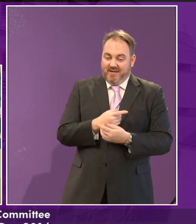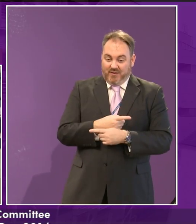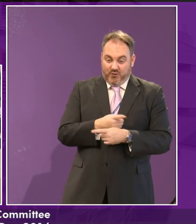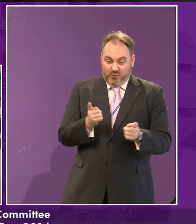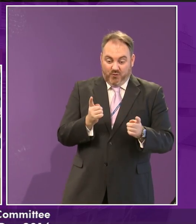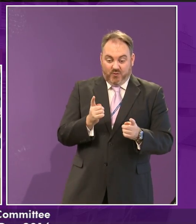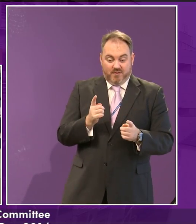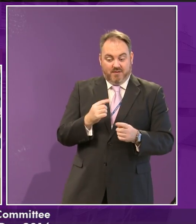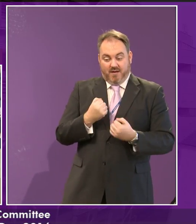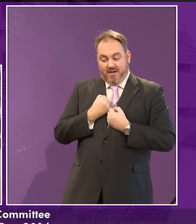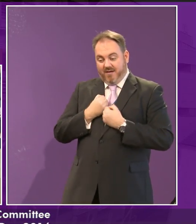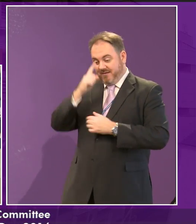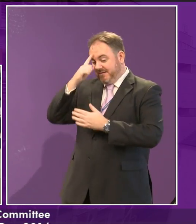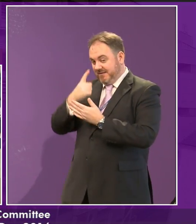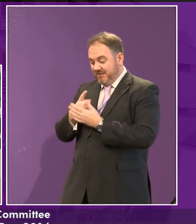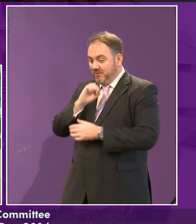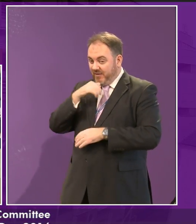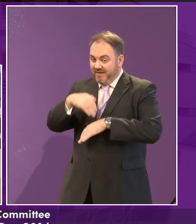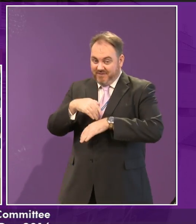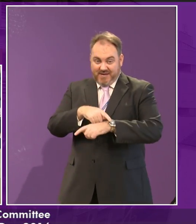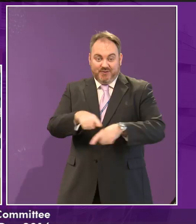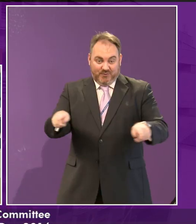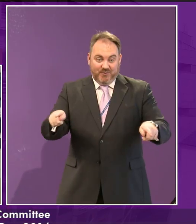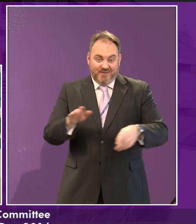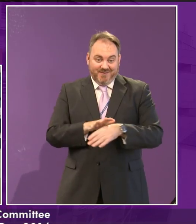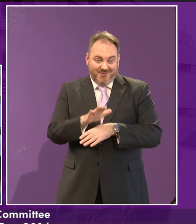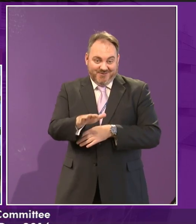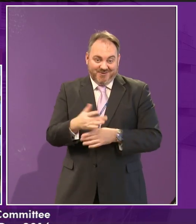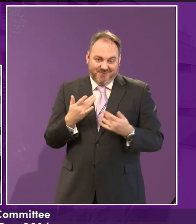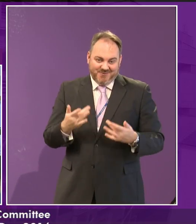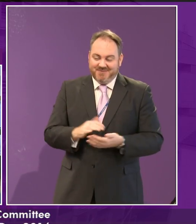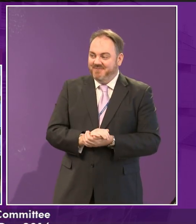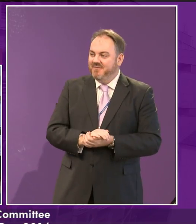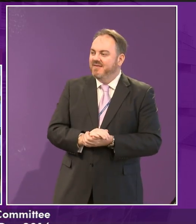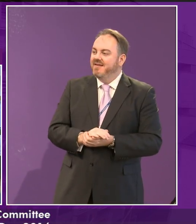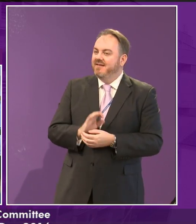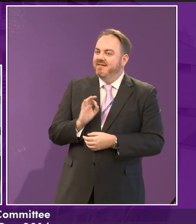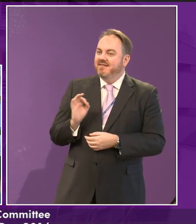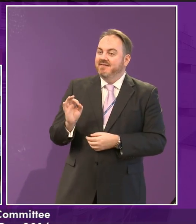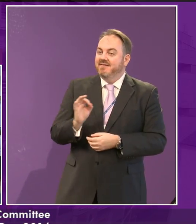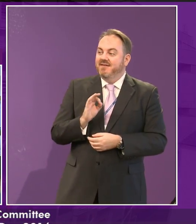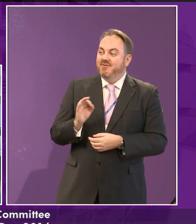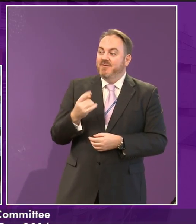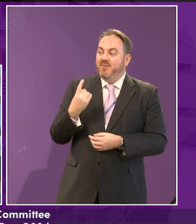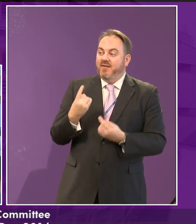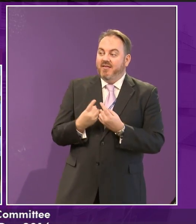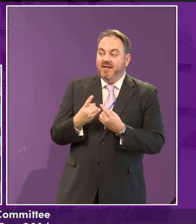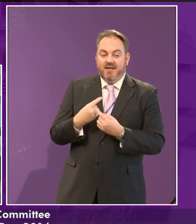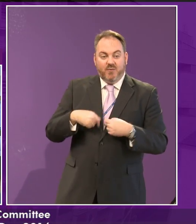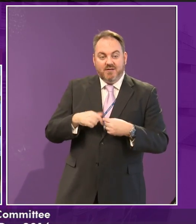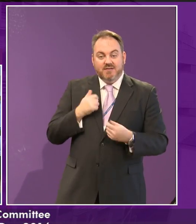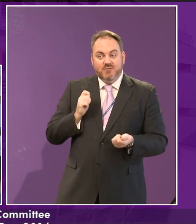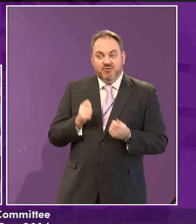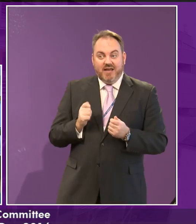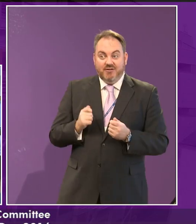on the way you're living your lives long after we're gone. Is there any one thing that each of would want us to change that would